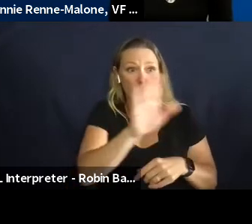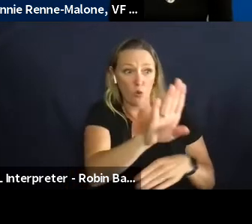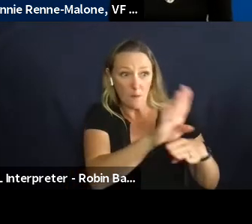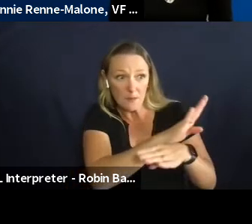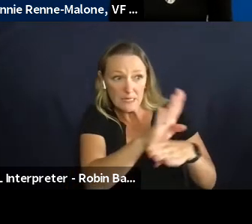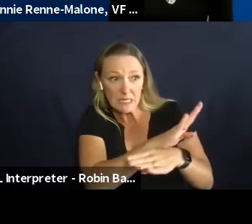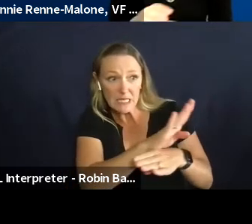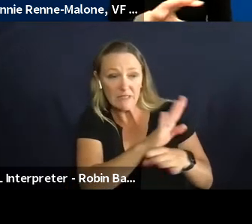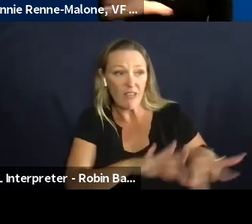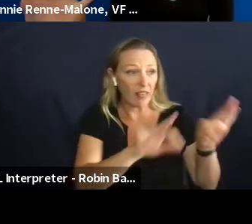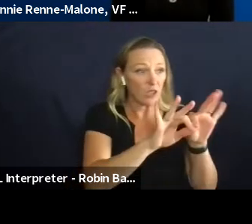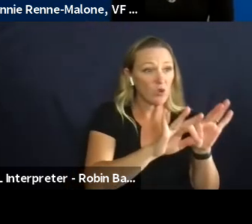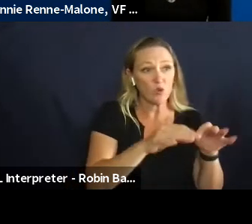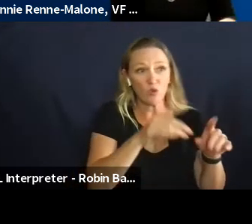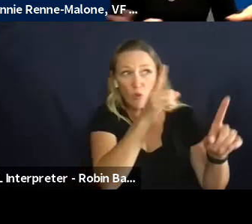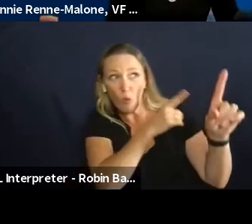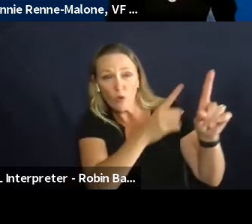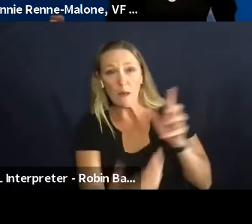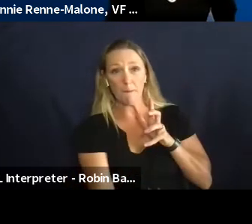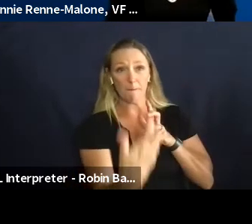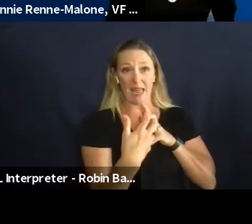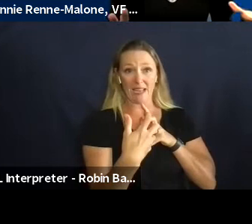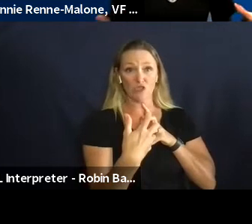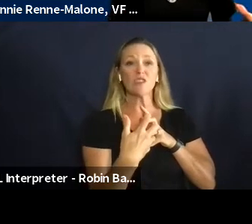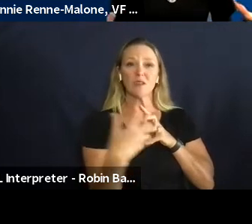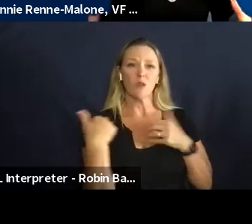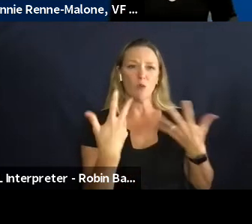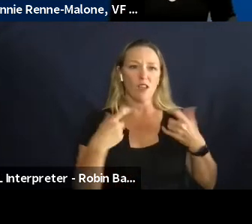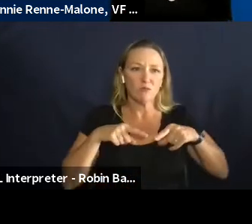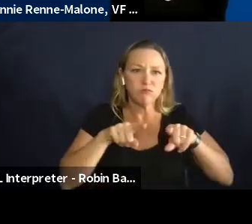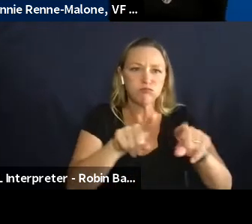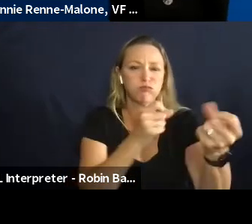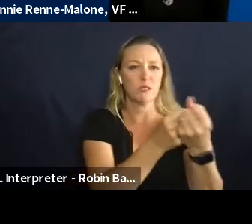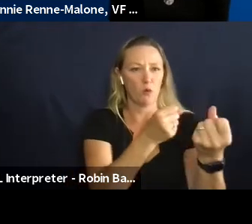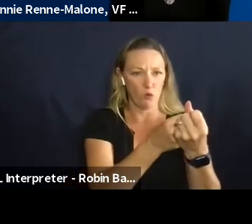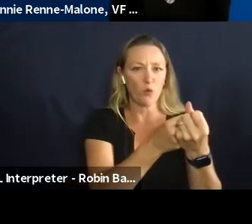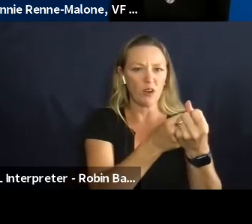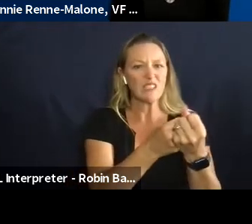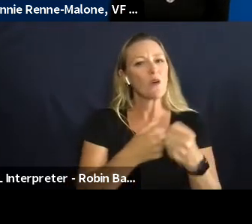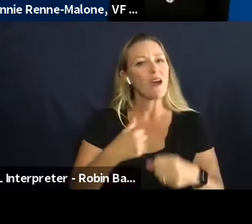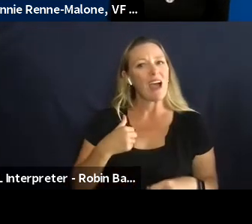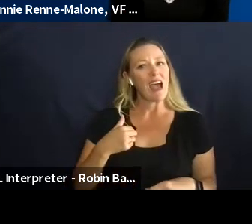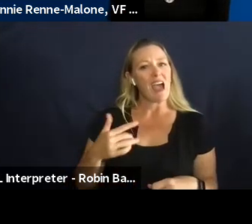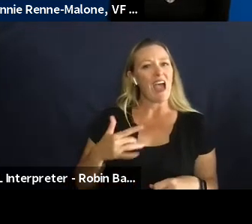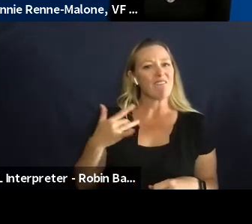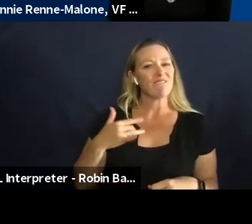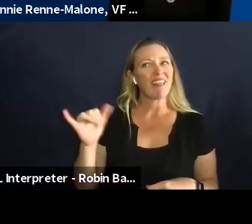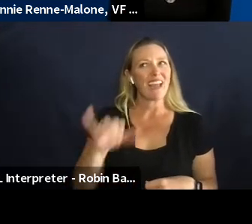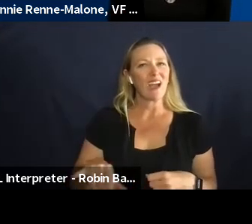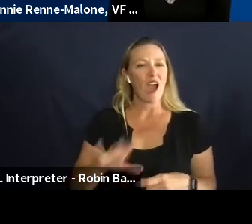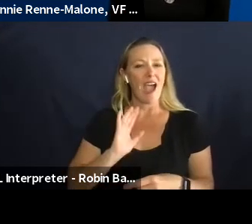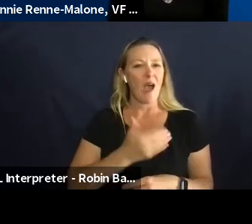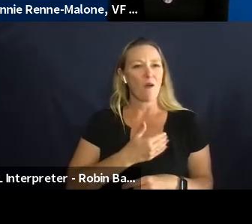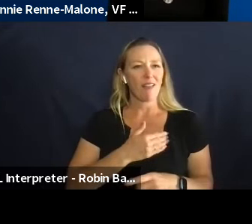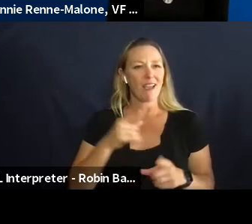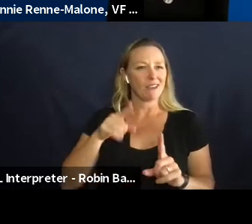that's important and i think i've heard the kind of the the same kind of same thought around authenticity through this conversation you know stay authentic stay true to